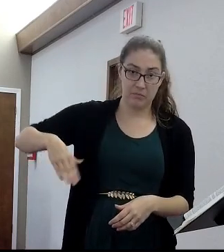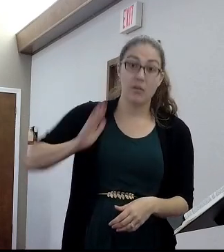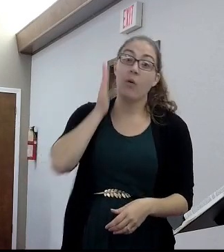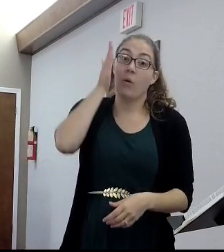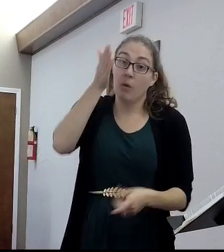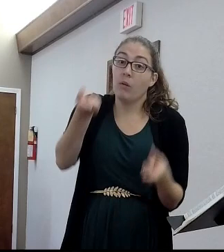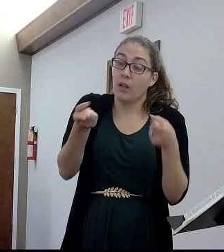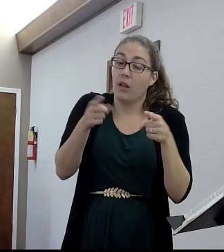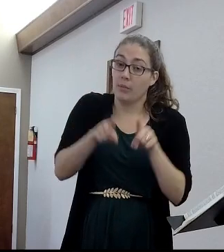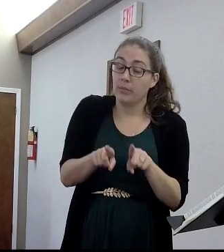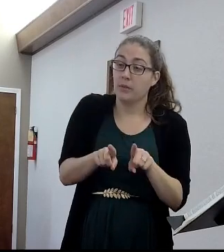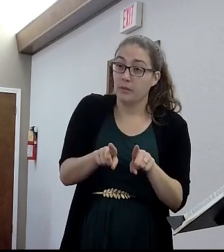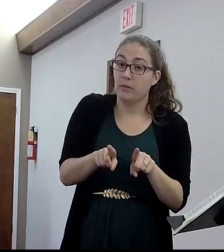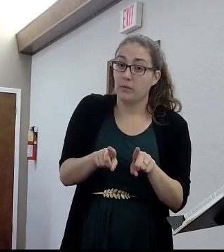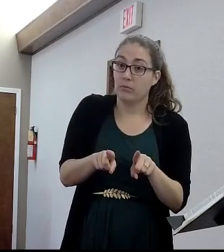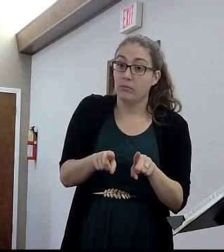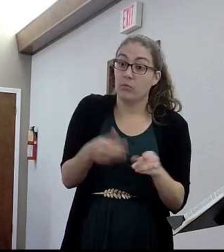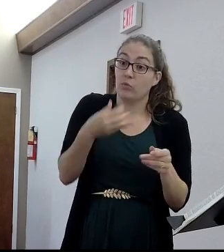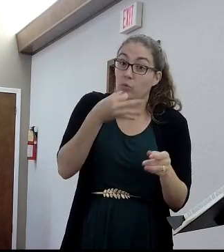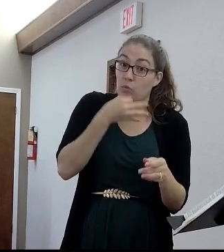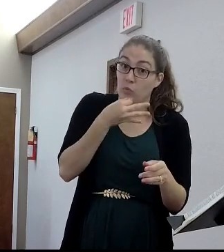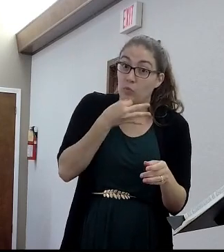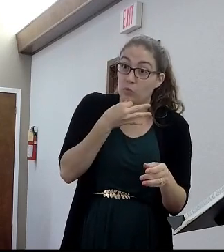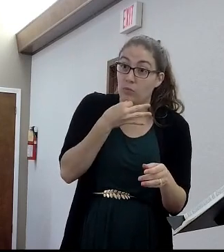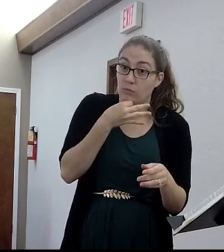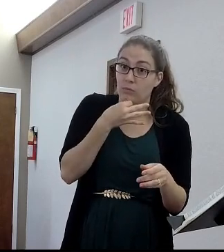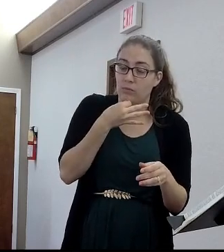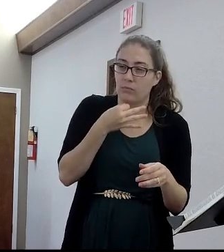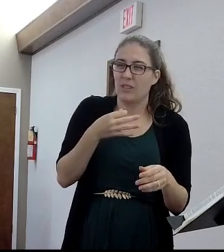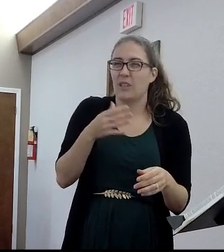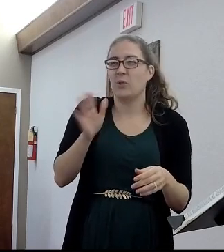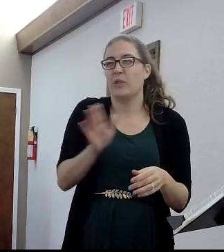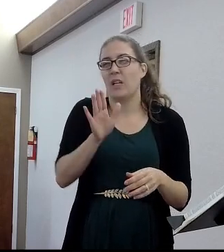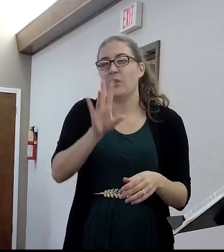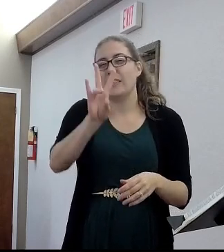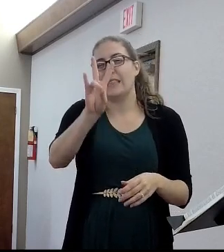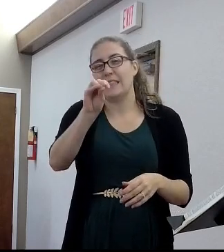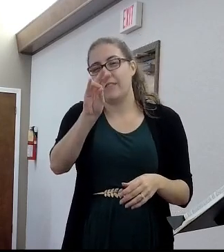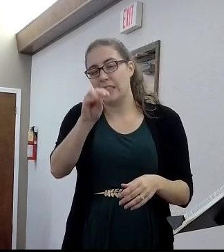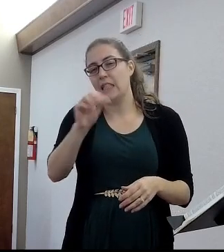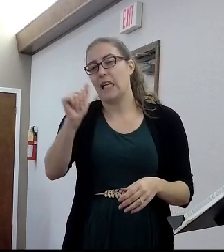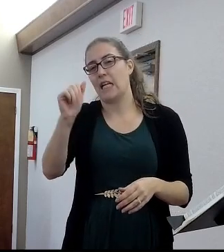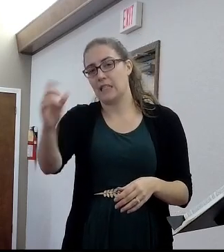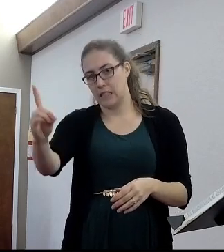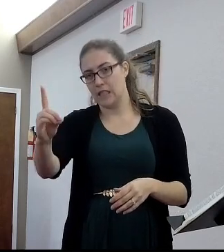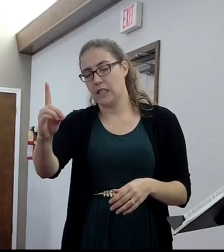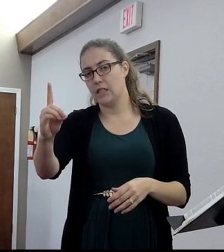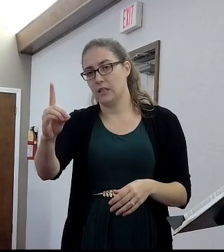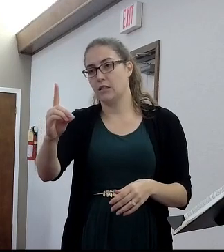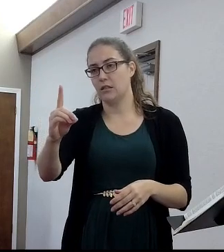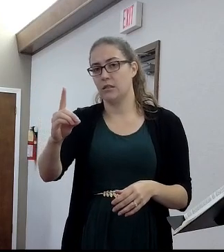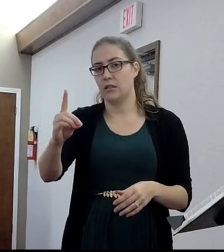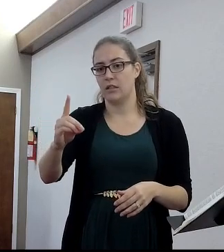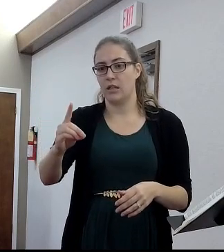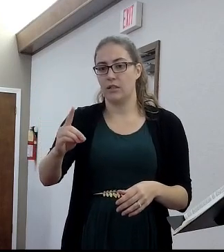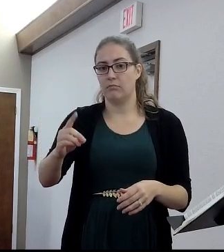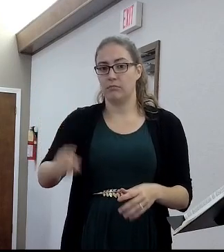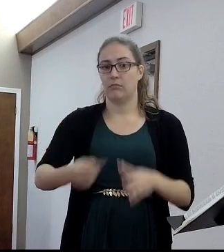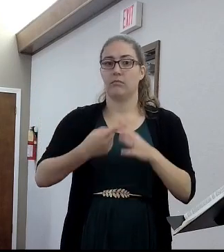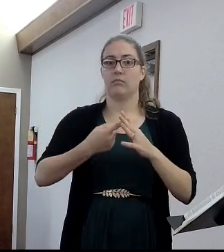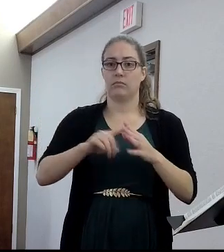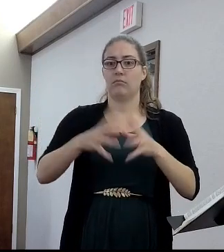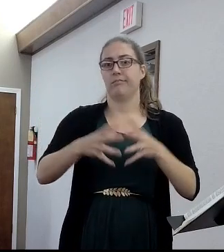will. It will happen very shortly. Particularly around the 70 AD period. And that's where it begins to really explode until about